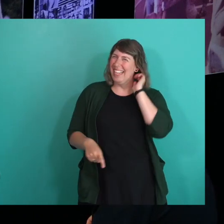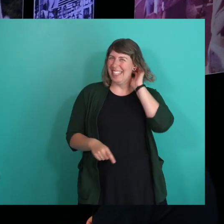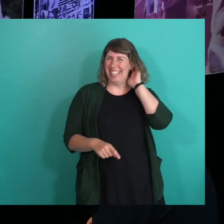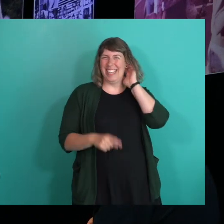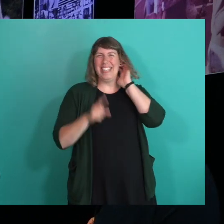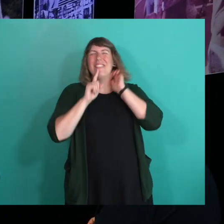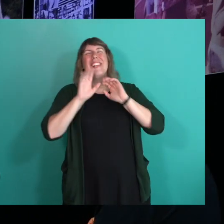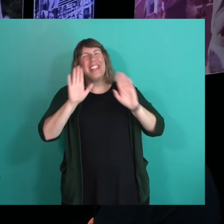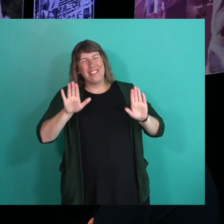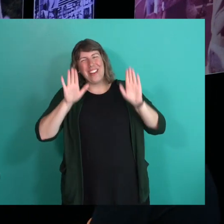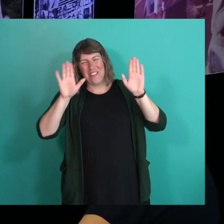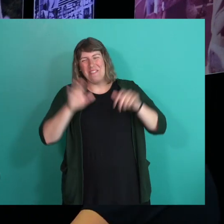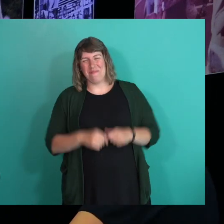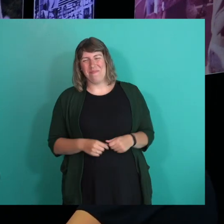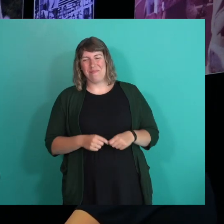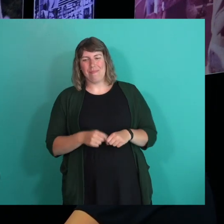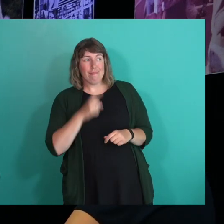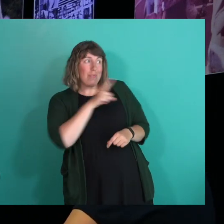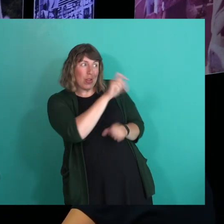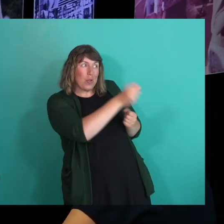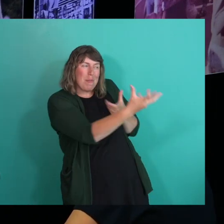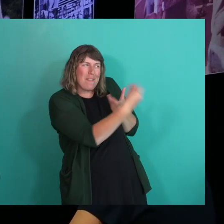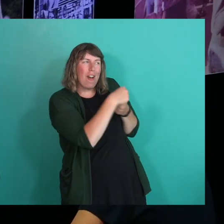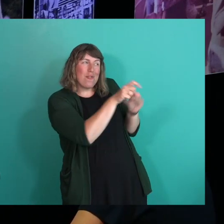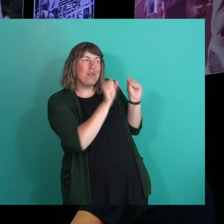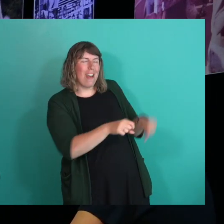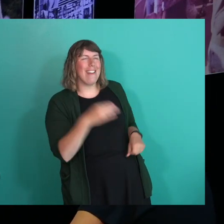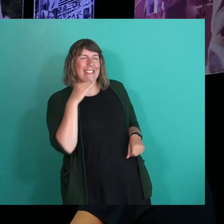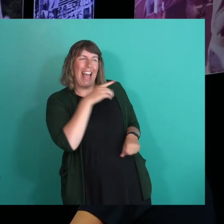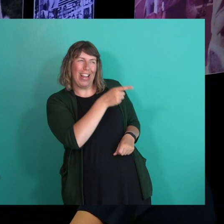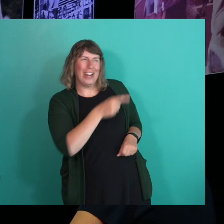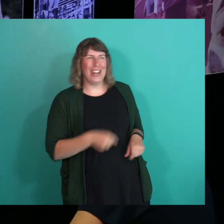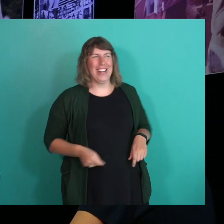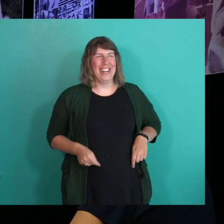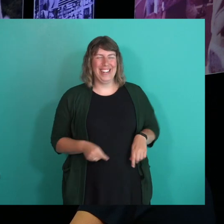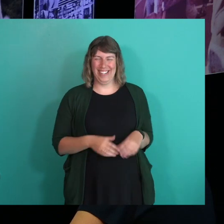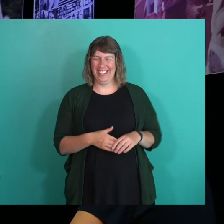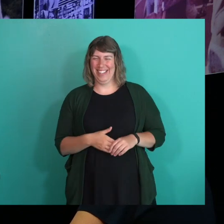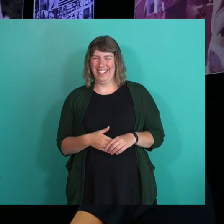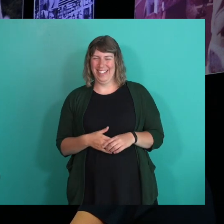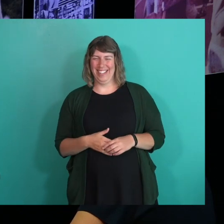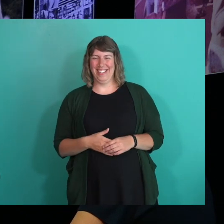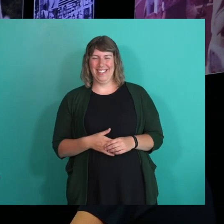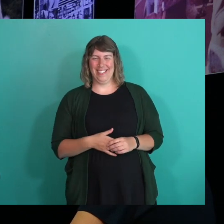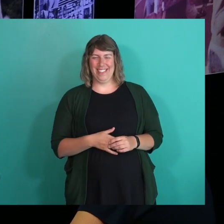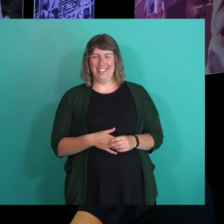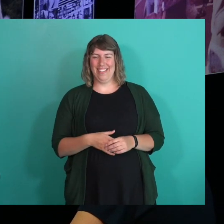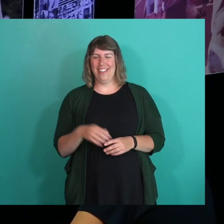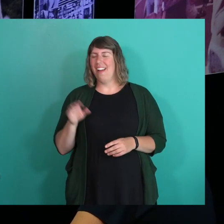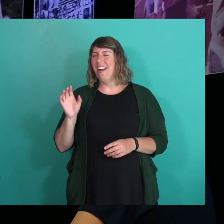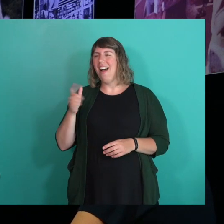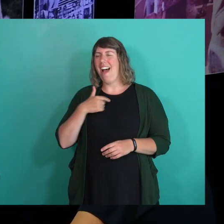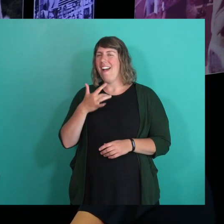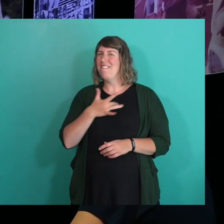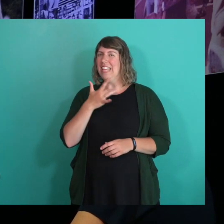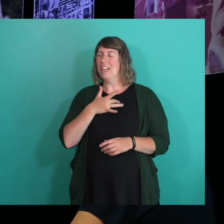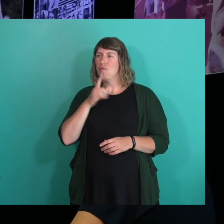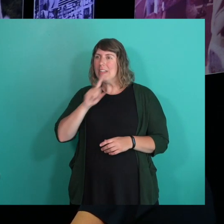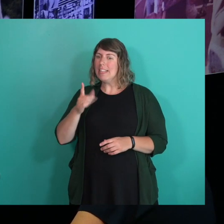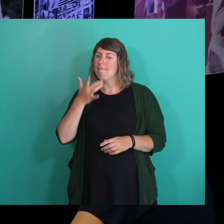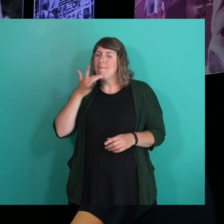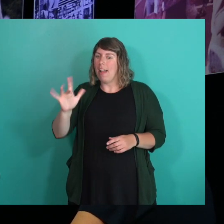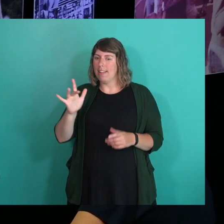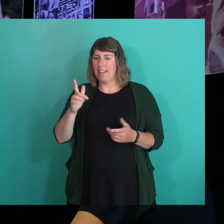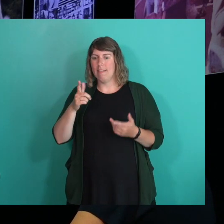Incredible. Yeah, I feel really, really privileged